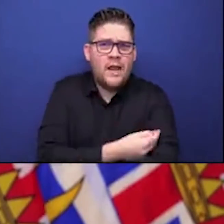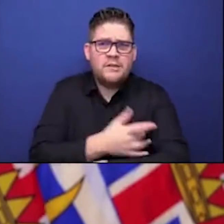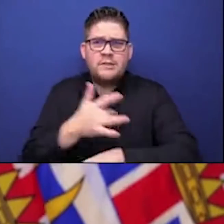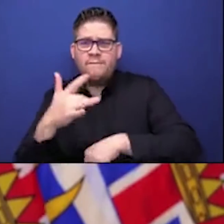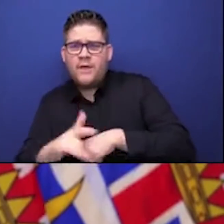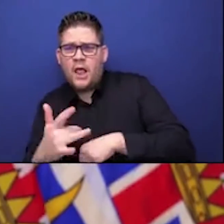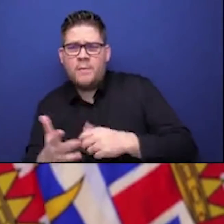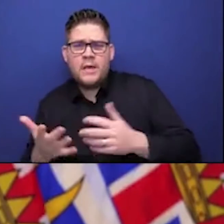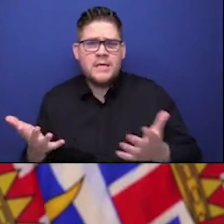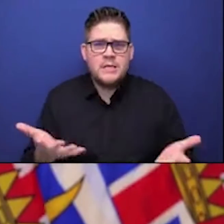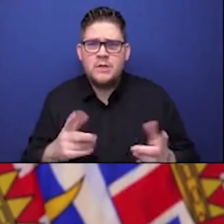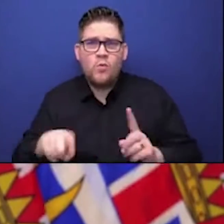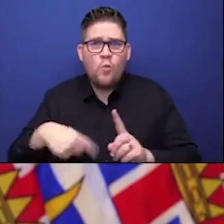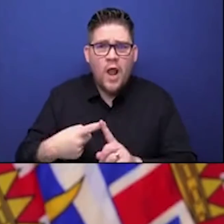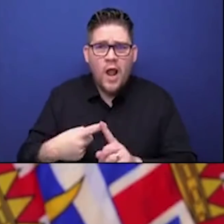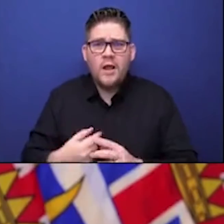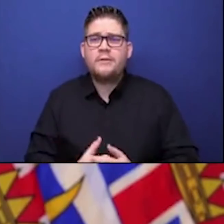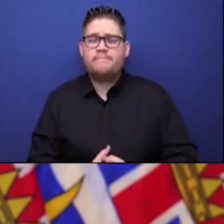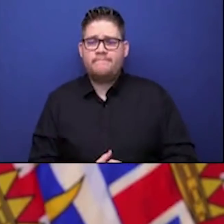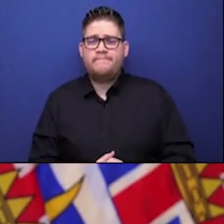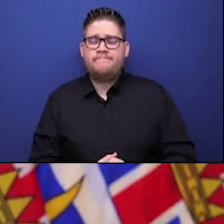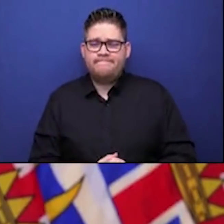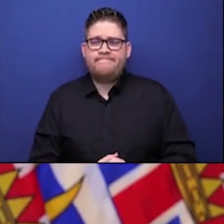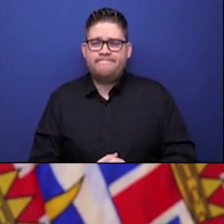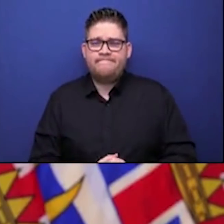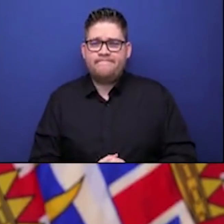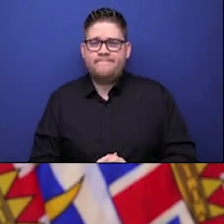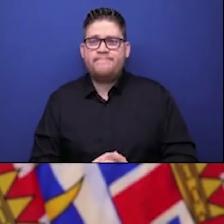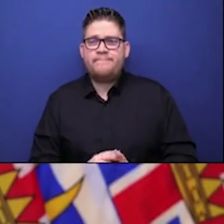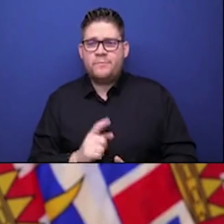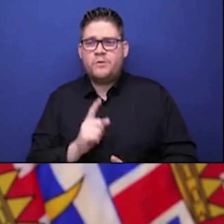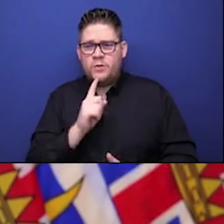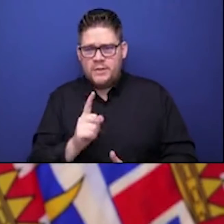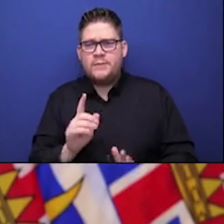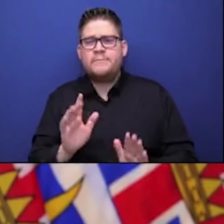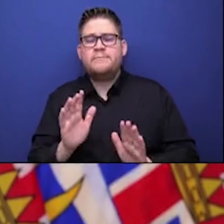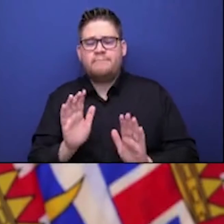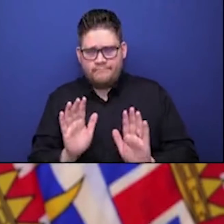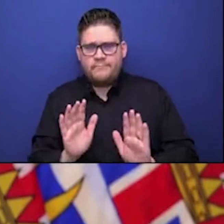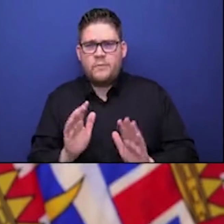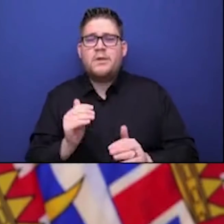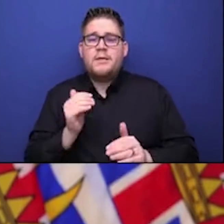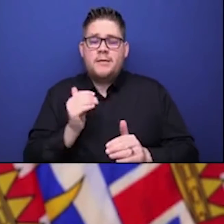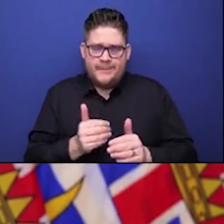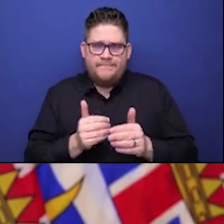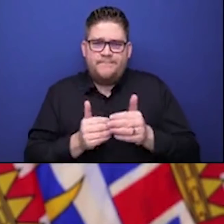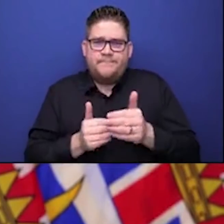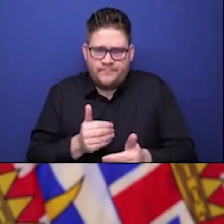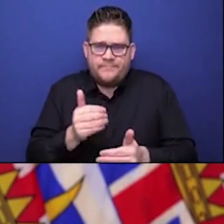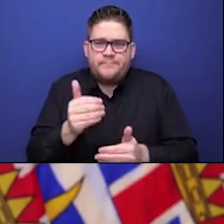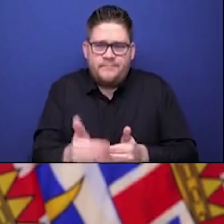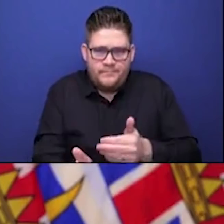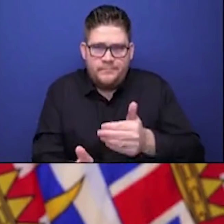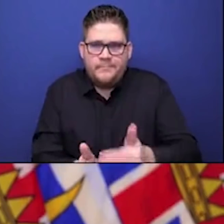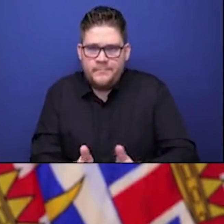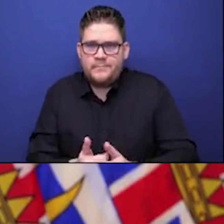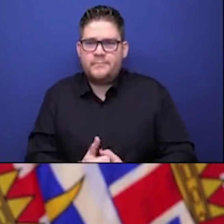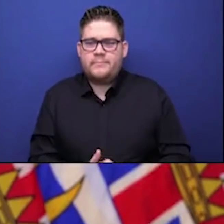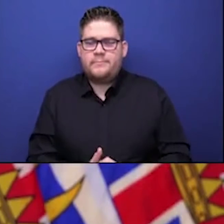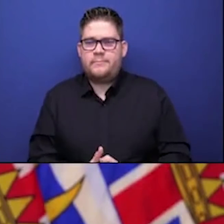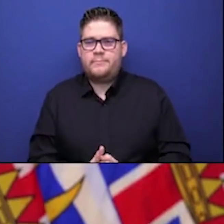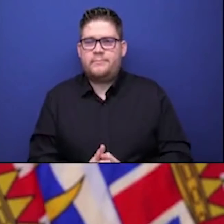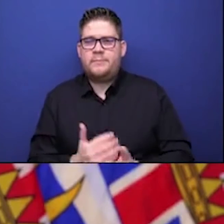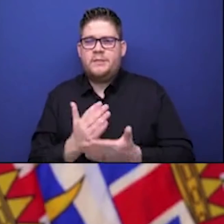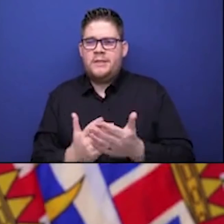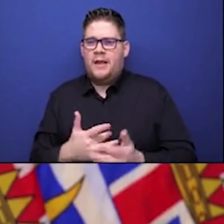coming on board and recognizing that it will not only protect them but their community as well. And many, many people in